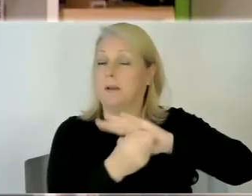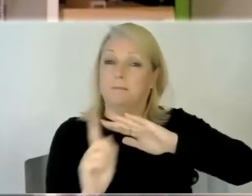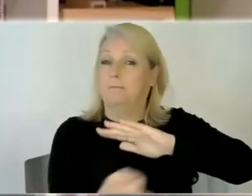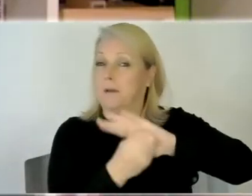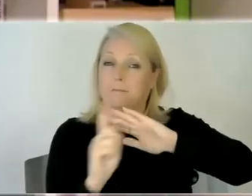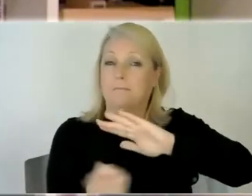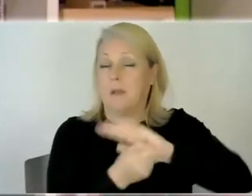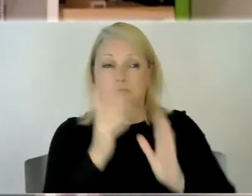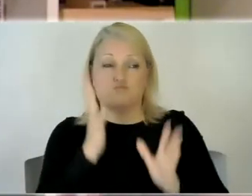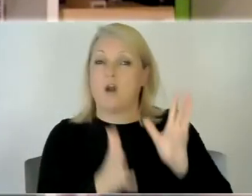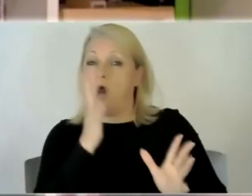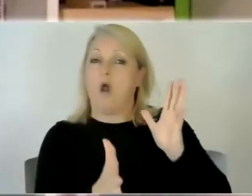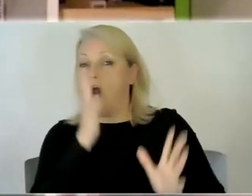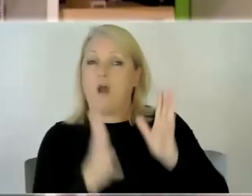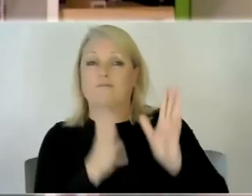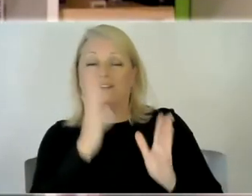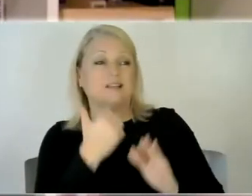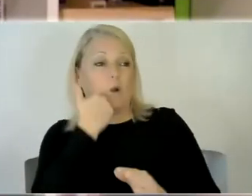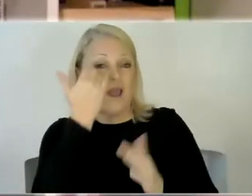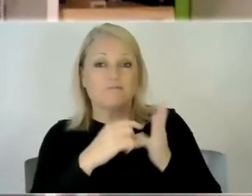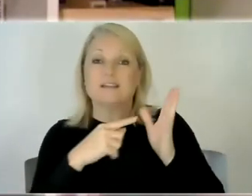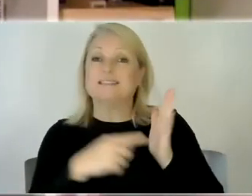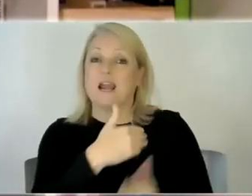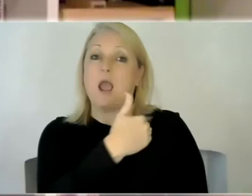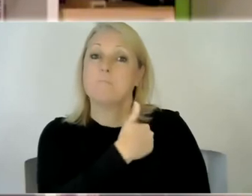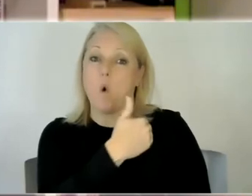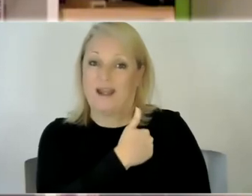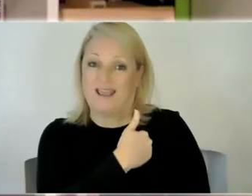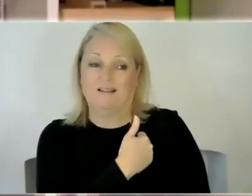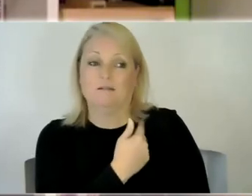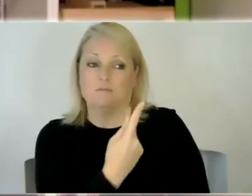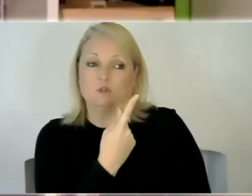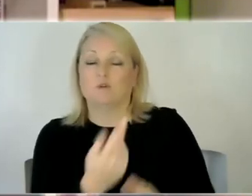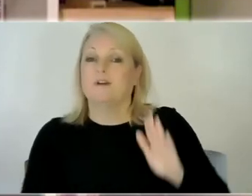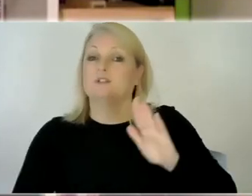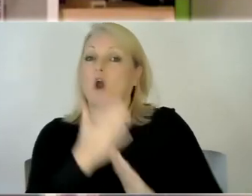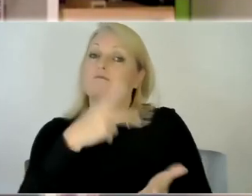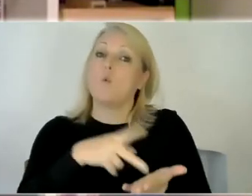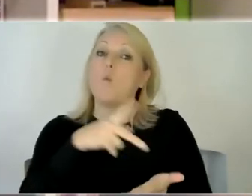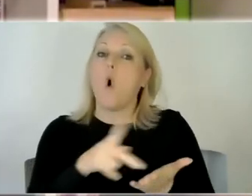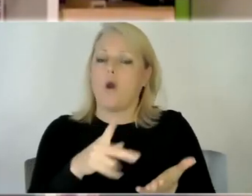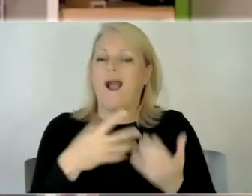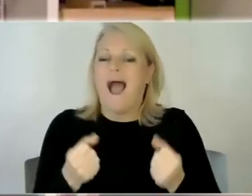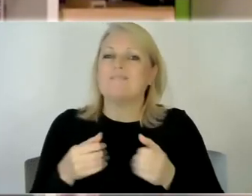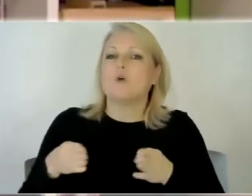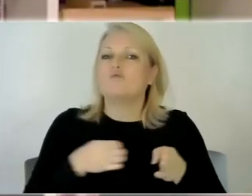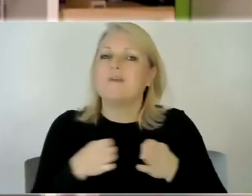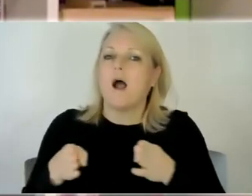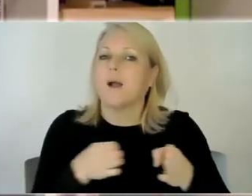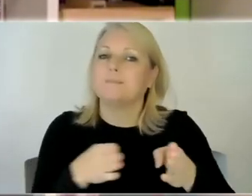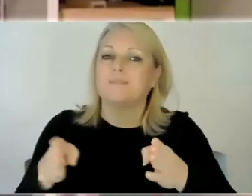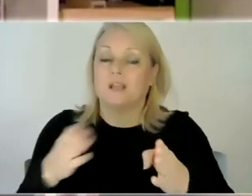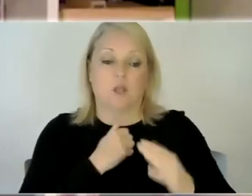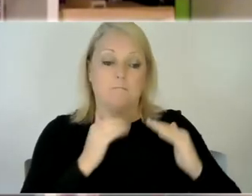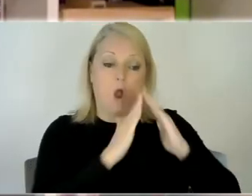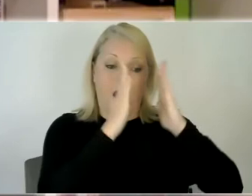and every saturday morning we go for a walk um along the river from my you know we can walk from my house to the